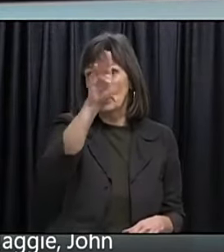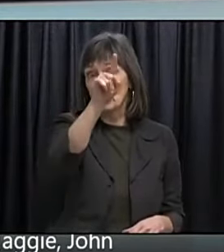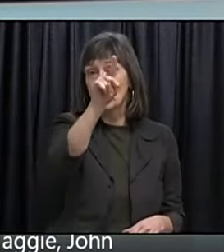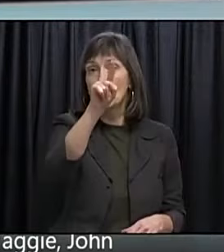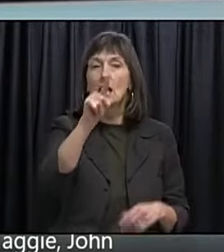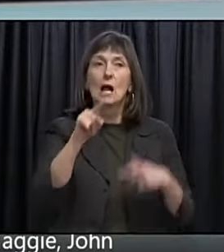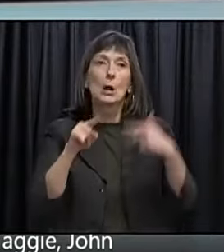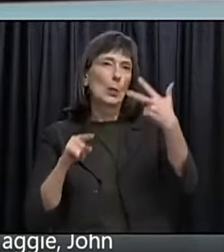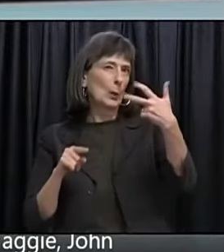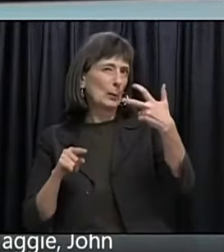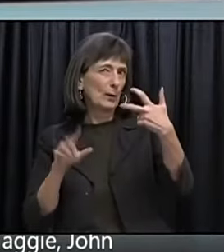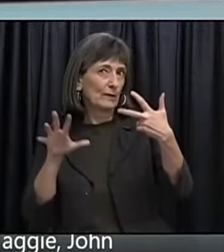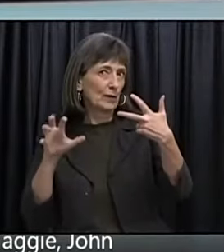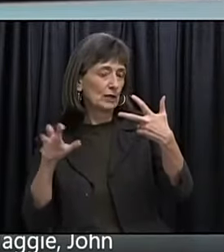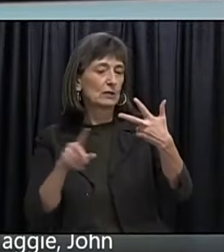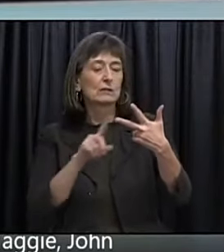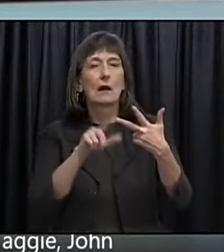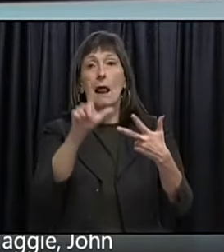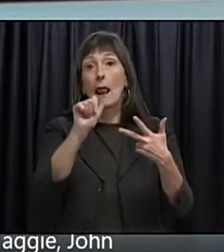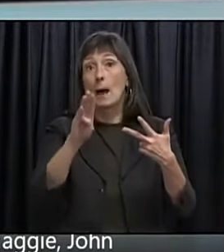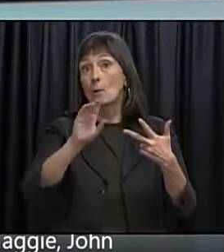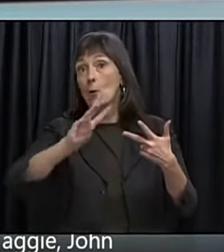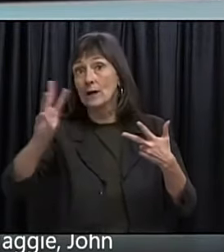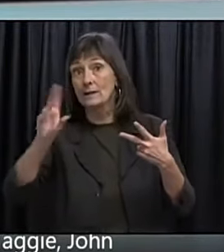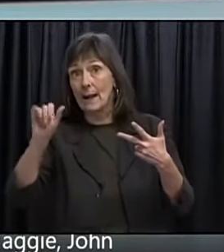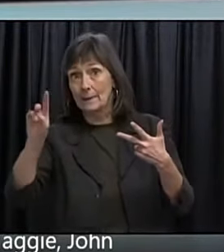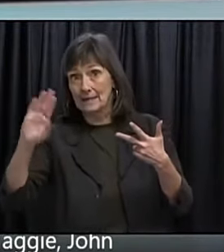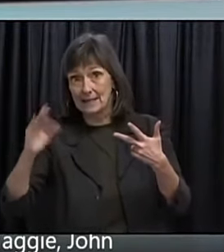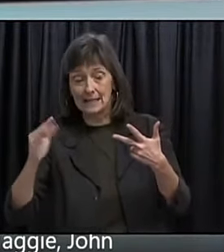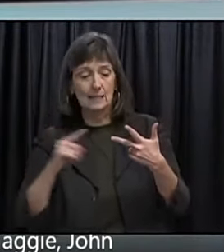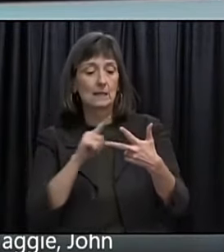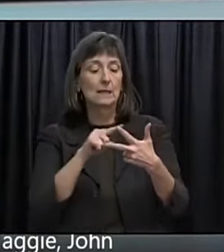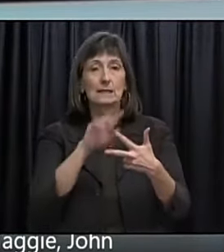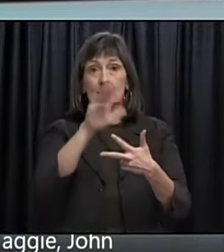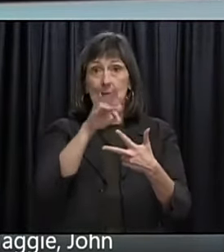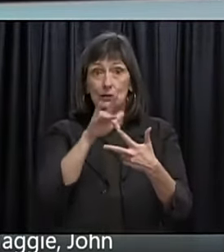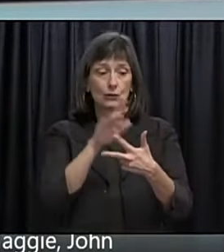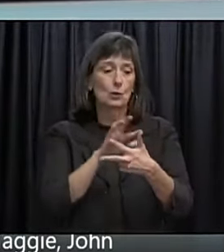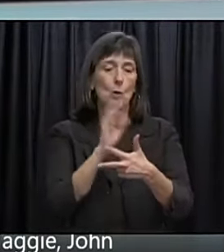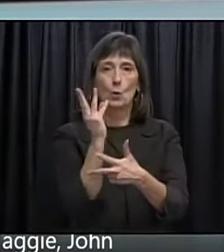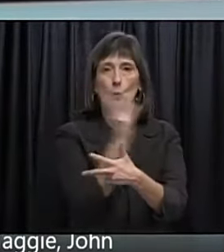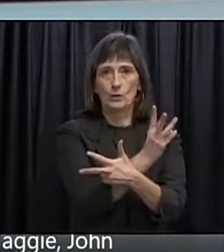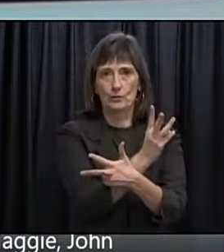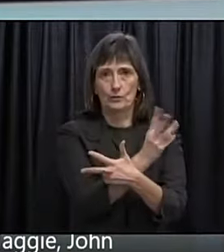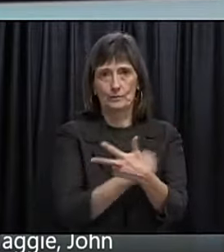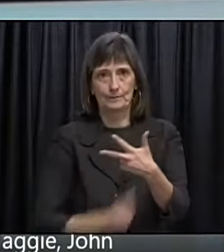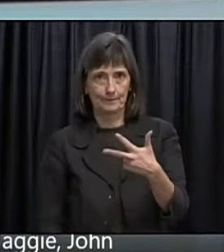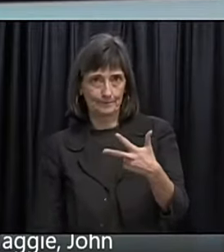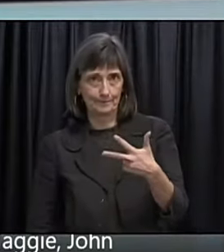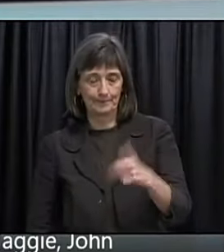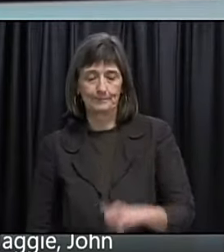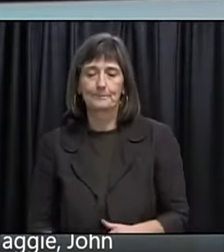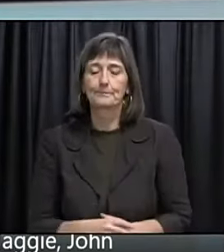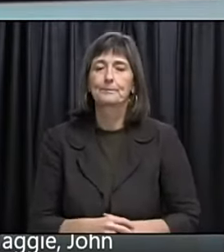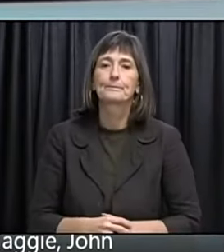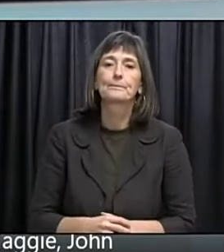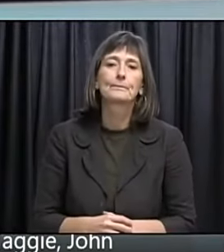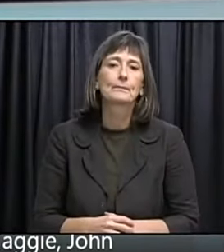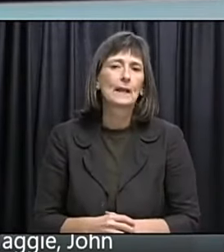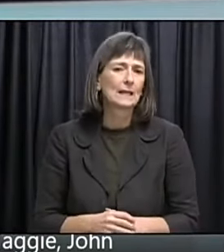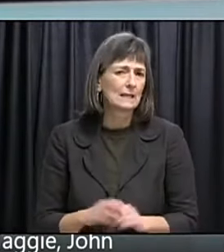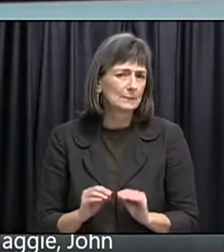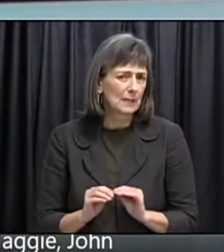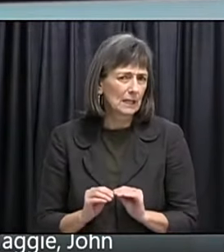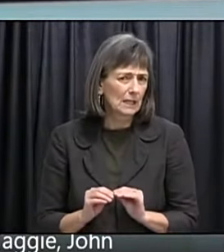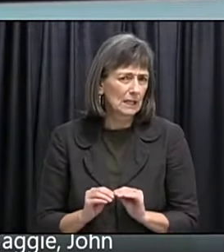Three more. In line. One for lab. West. One for central. And one for western. Great. Just to clarify. There as well.